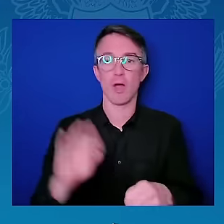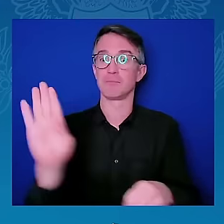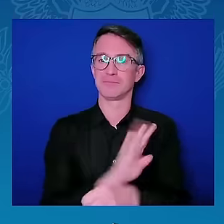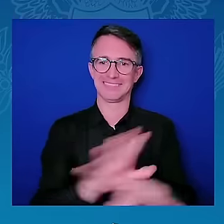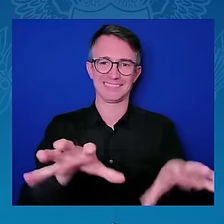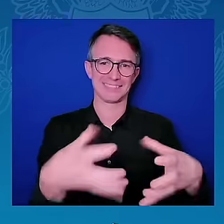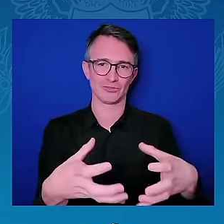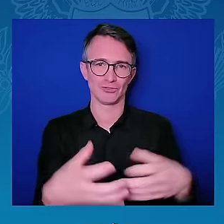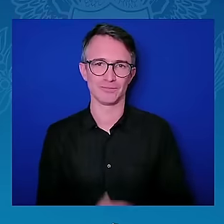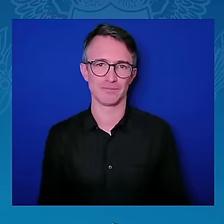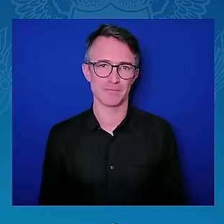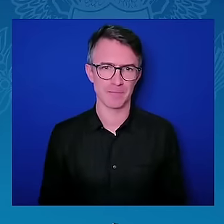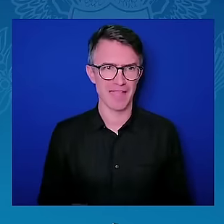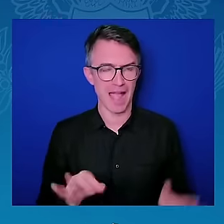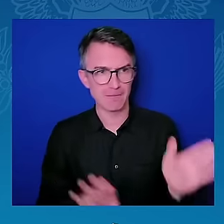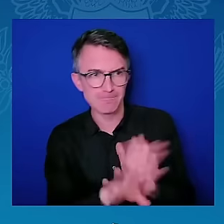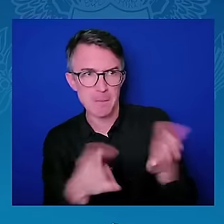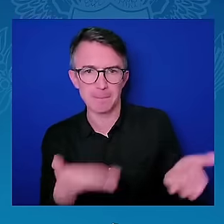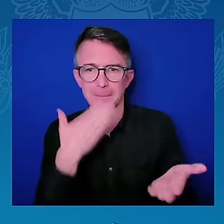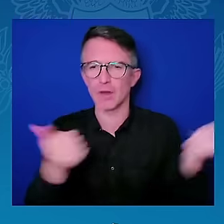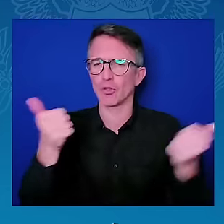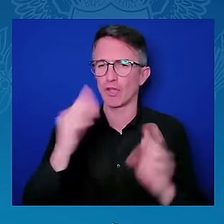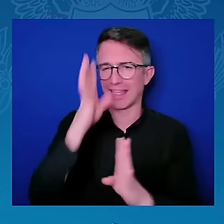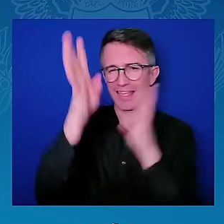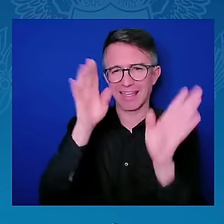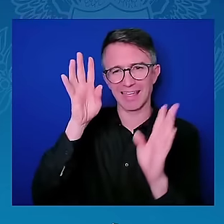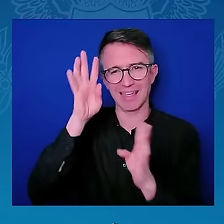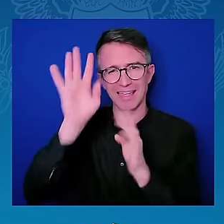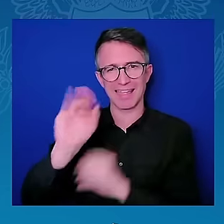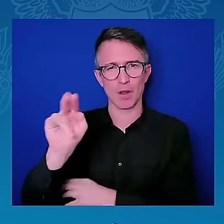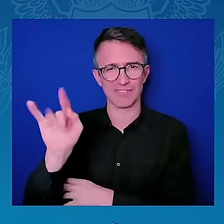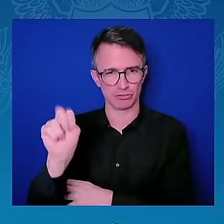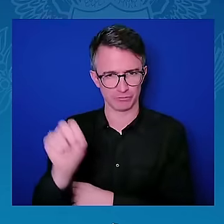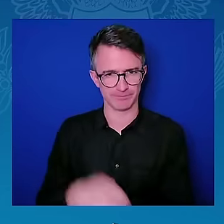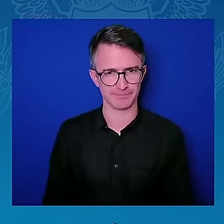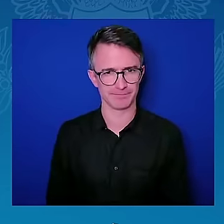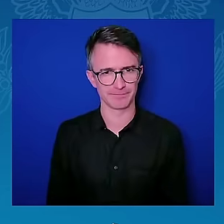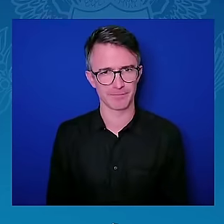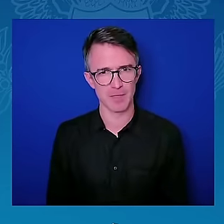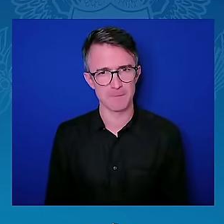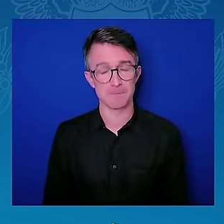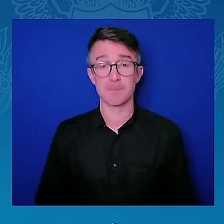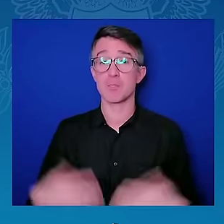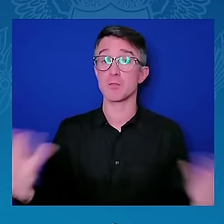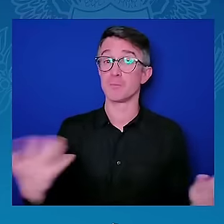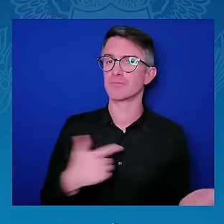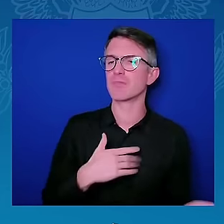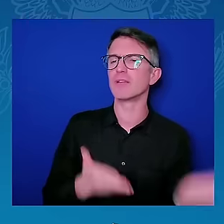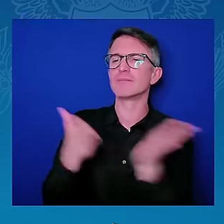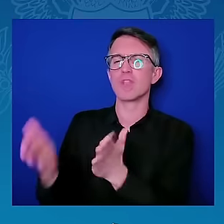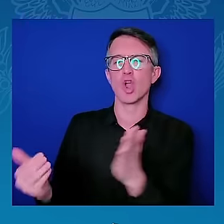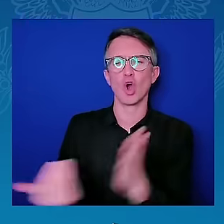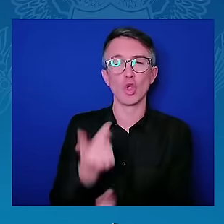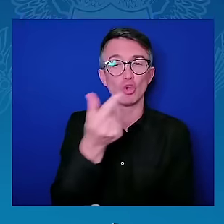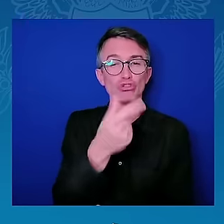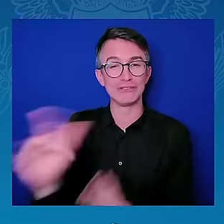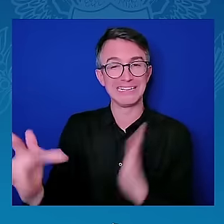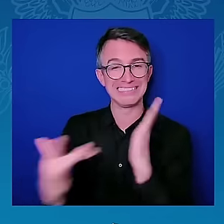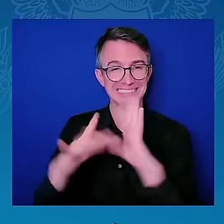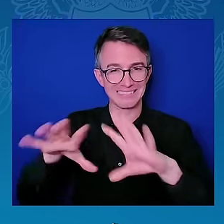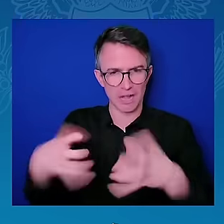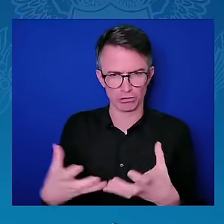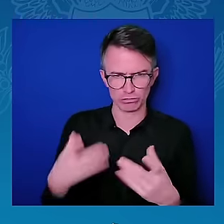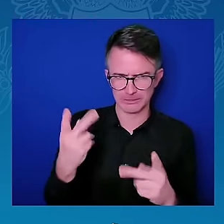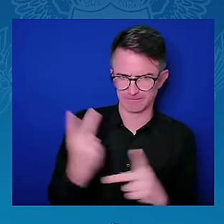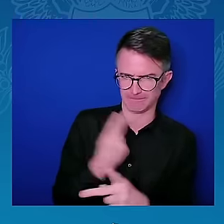organizing in partnership with the U.S. government. We want to showcase the promise of U.S. green technology and provide a platform for